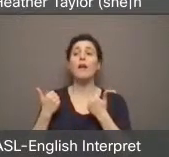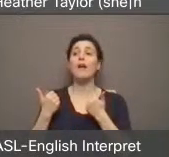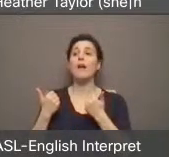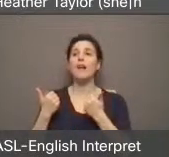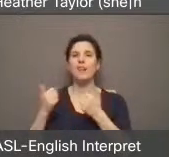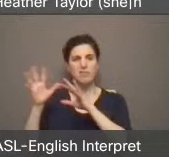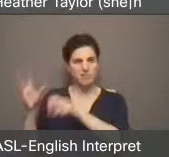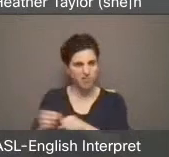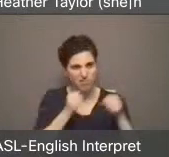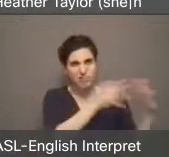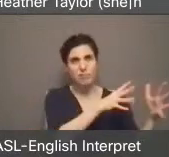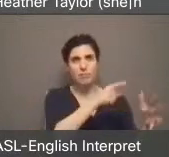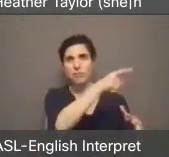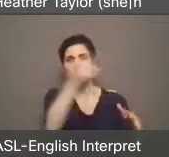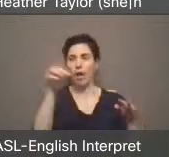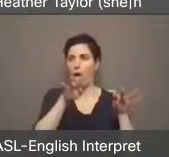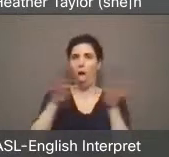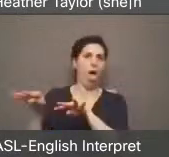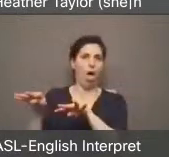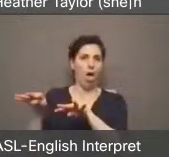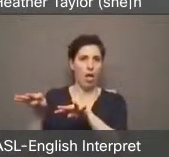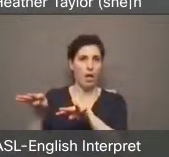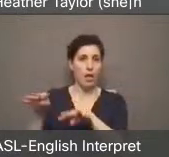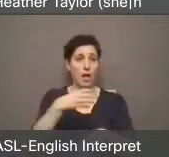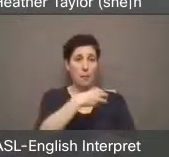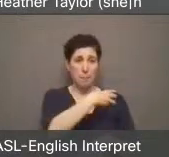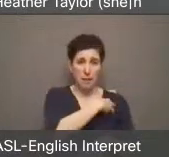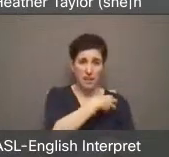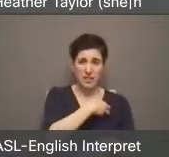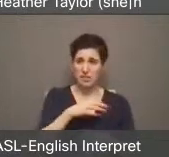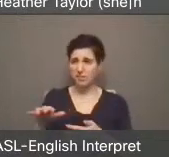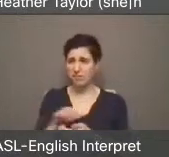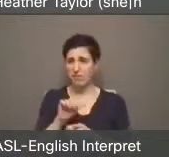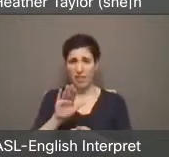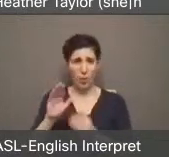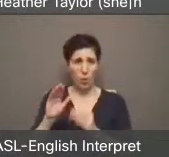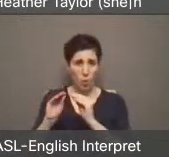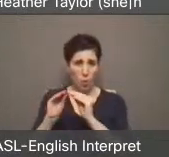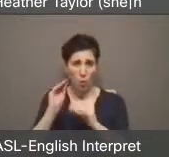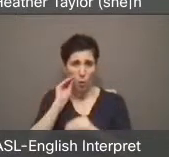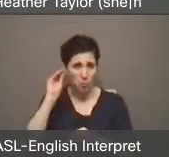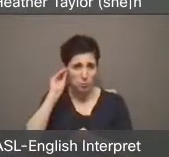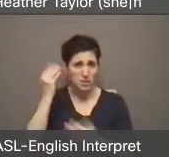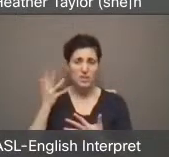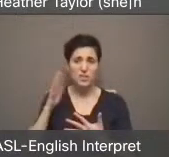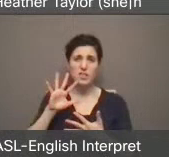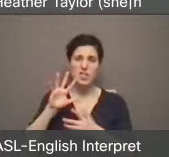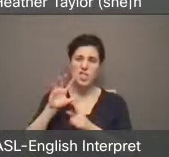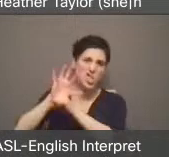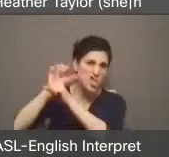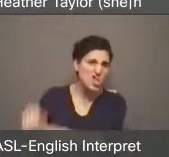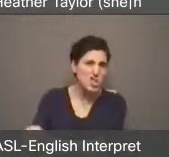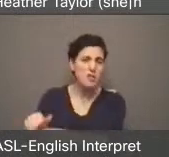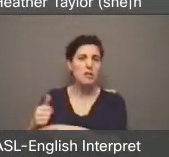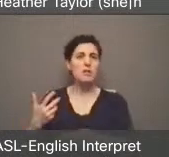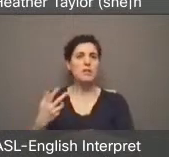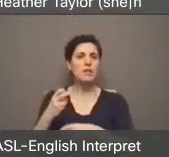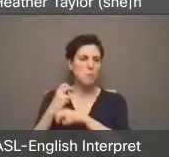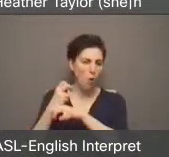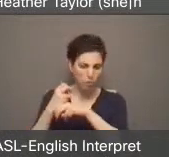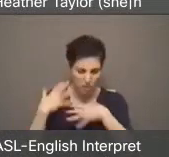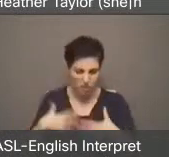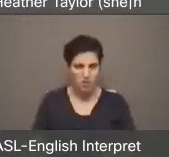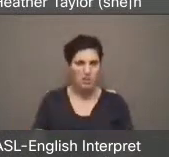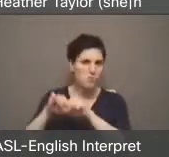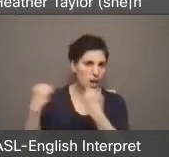Photos, photos, and first-hand accounts of police destroying people's homes, slamming people to the ground, breaking bones and threatening our